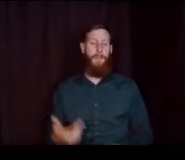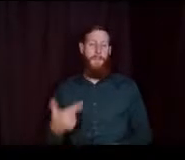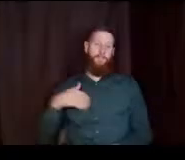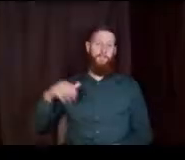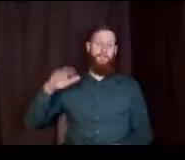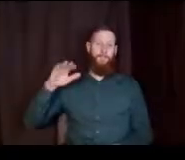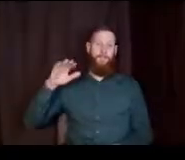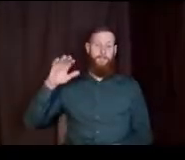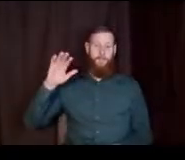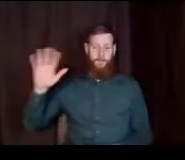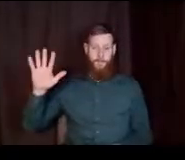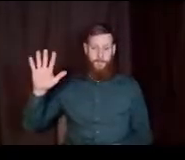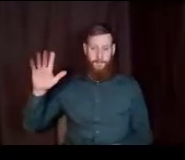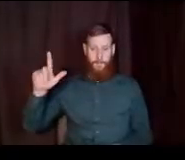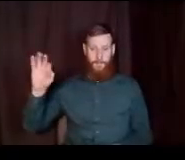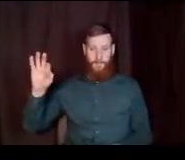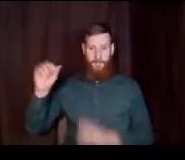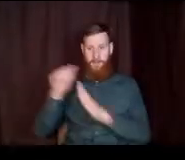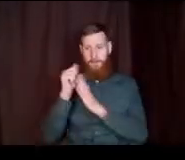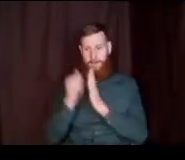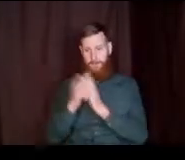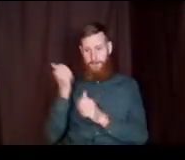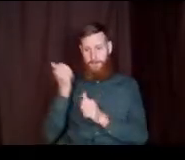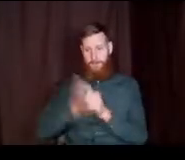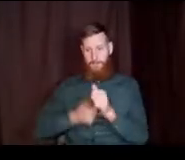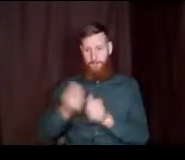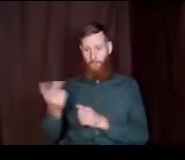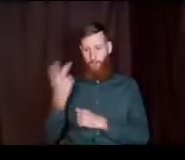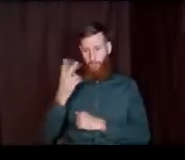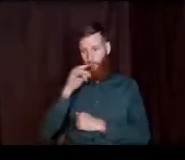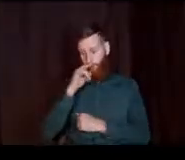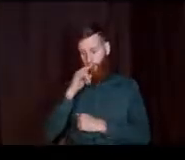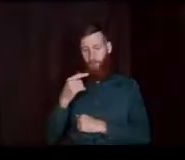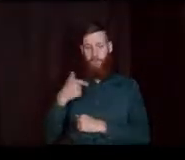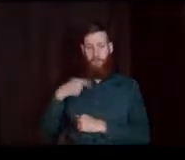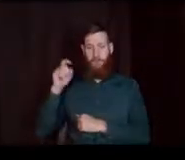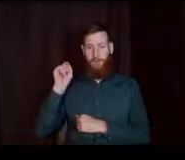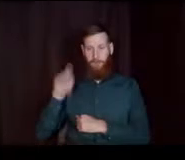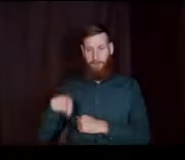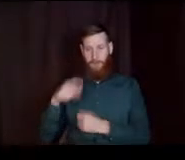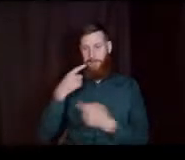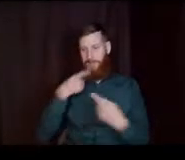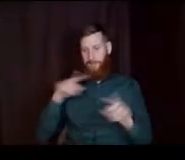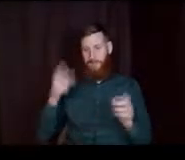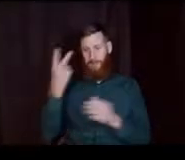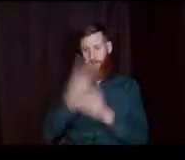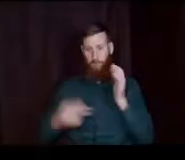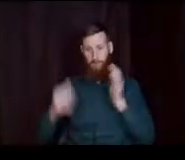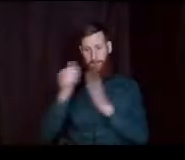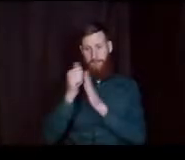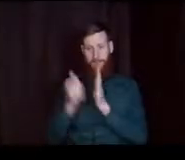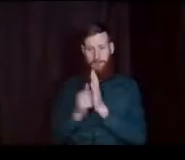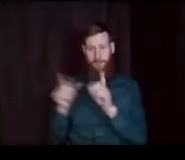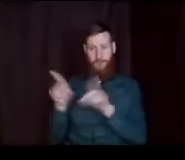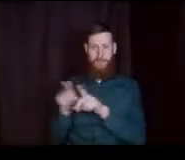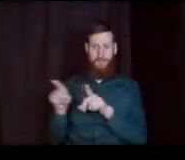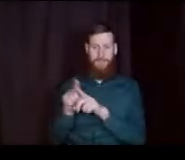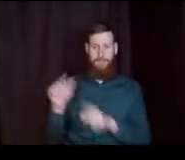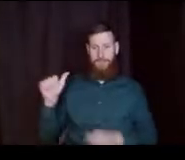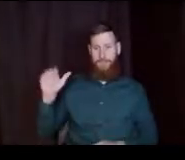if I have 529 accounts for each of my two children, do I have to declare both accounts as assets in the FAFSA?